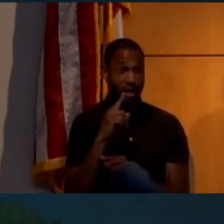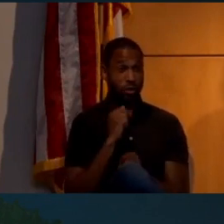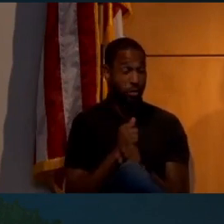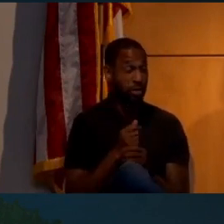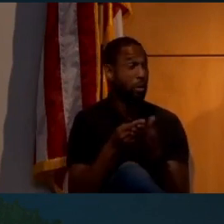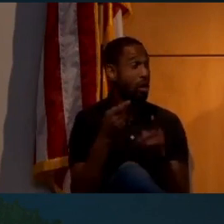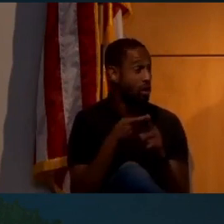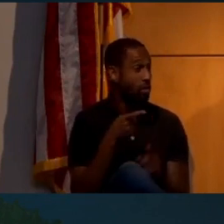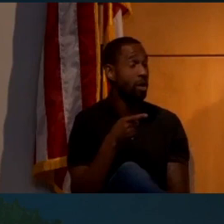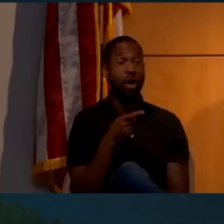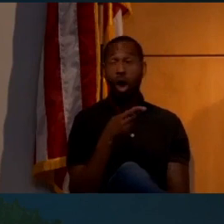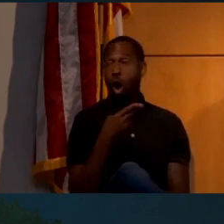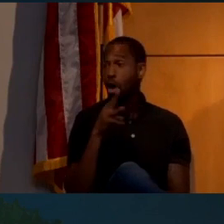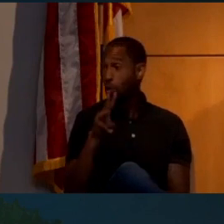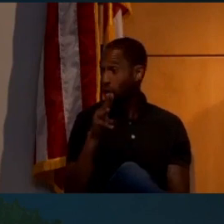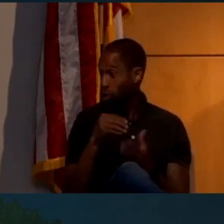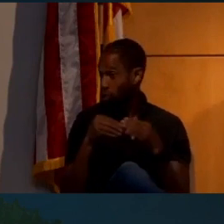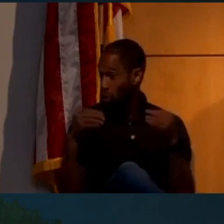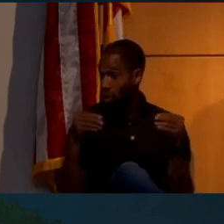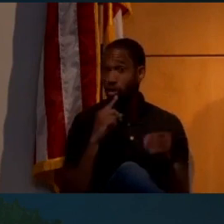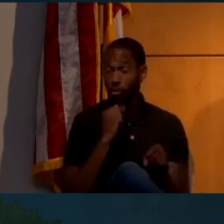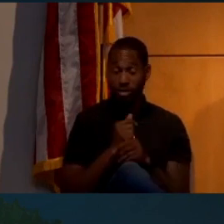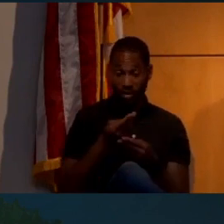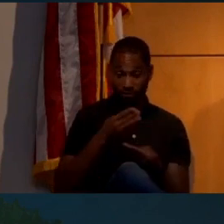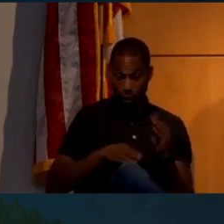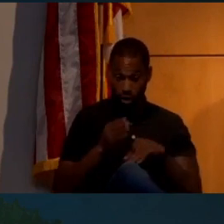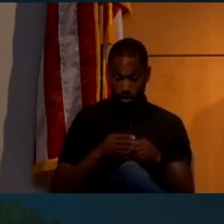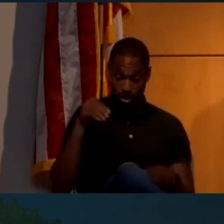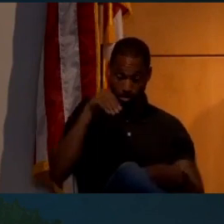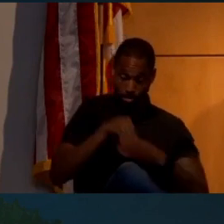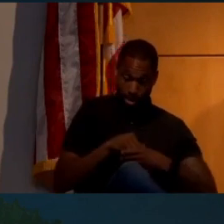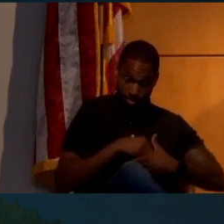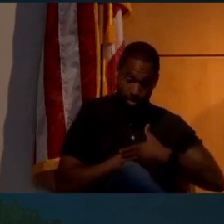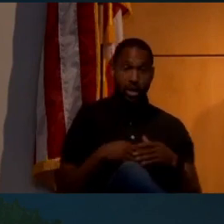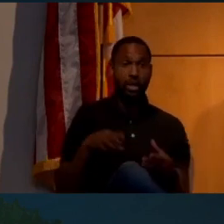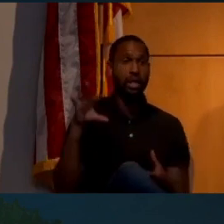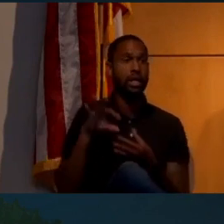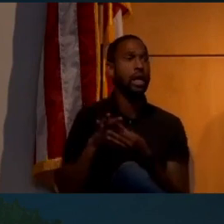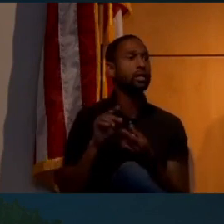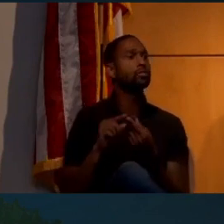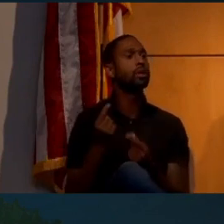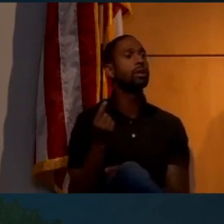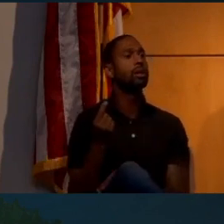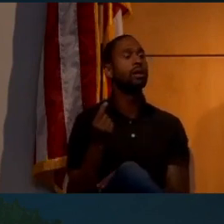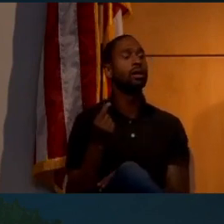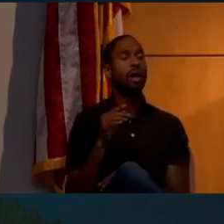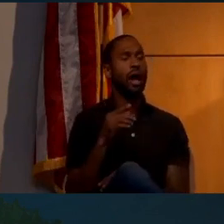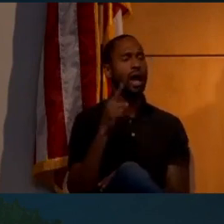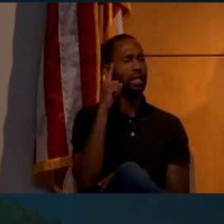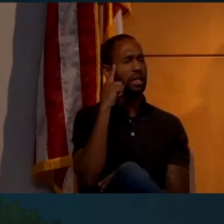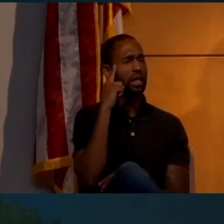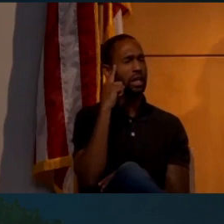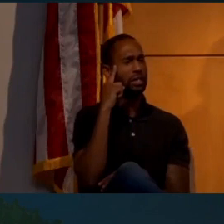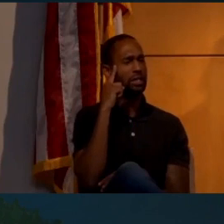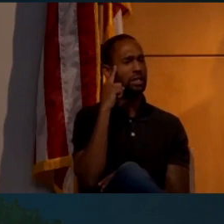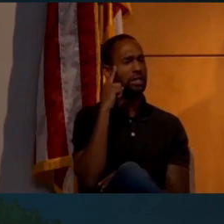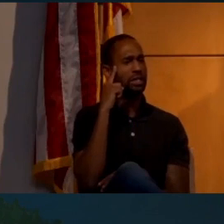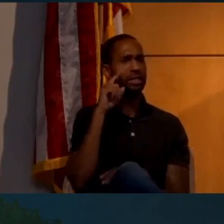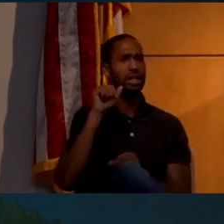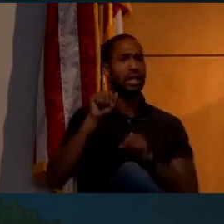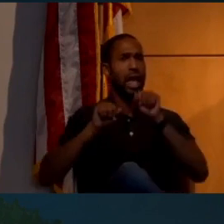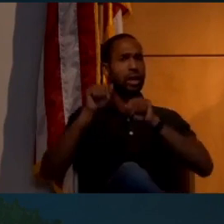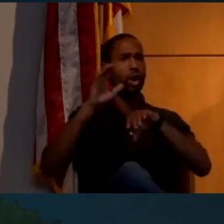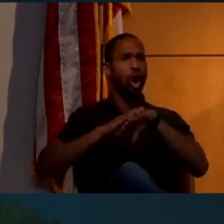hardware store. And they folded it up tightly and packed it and attached it to, I believe it was the ladder on